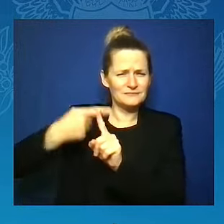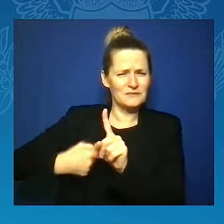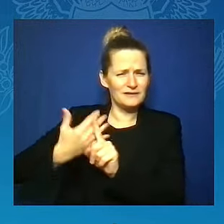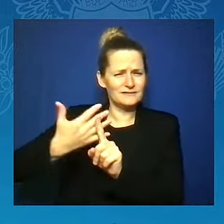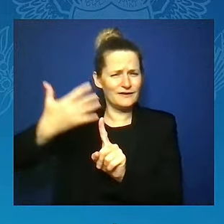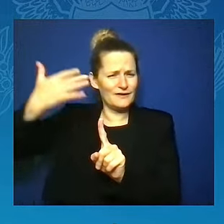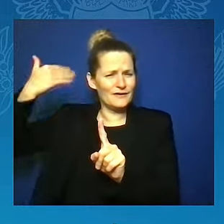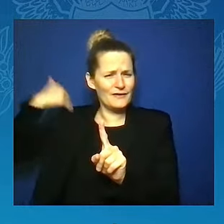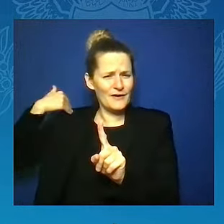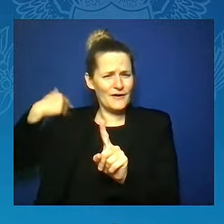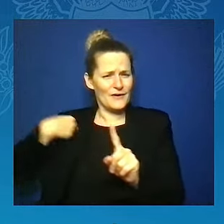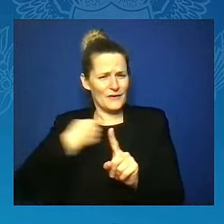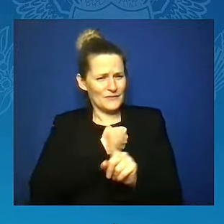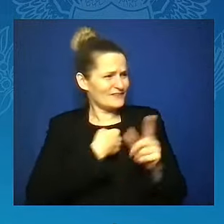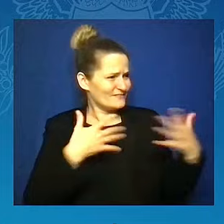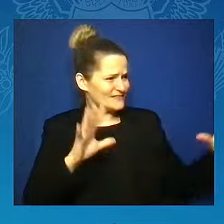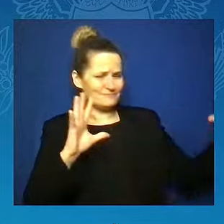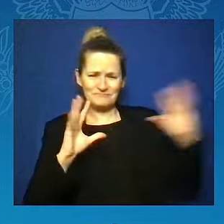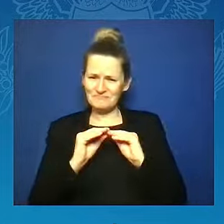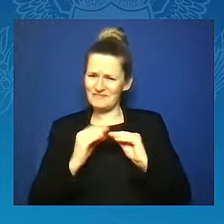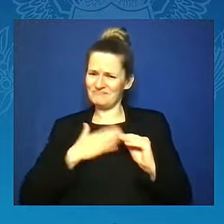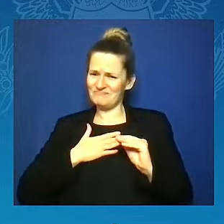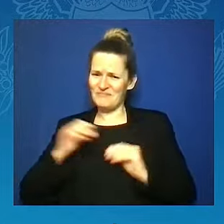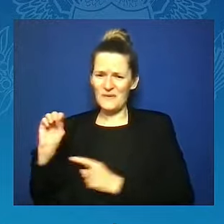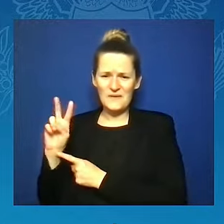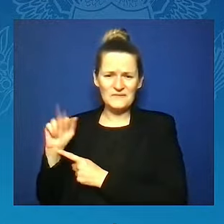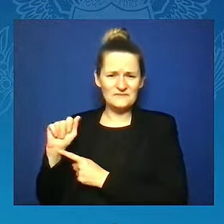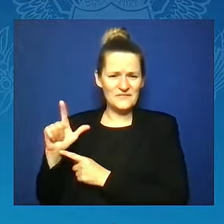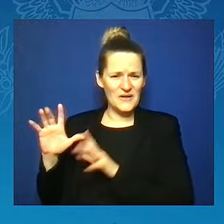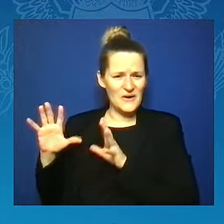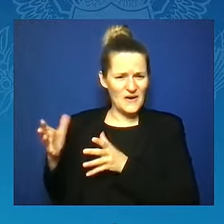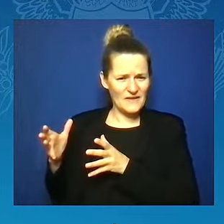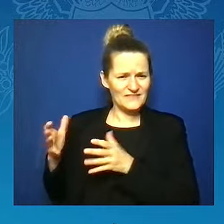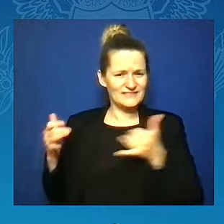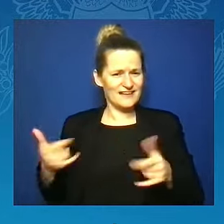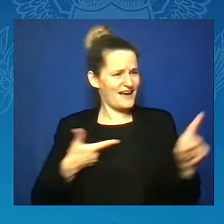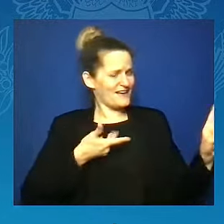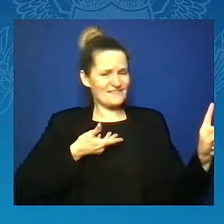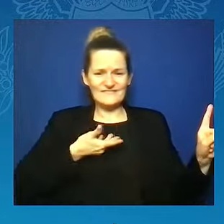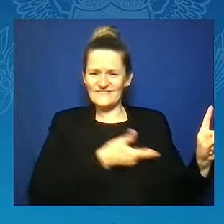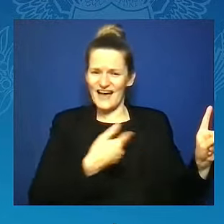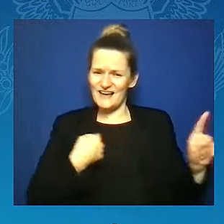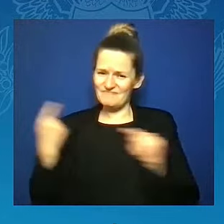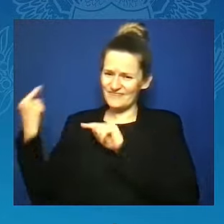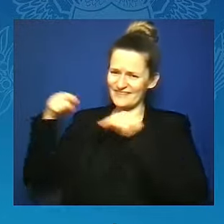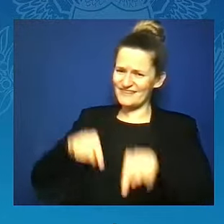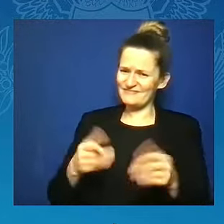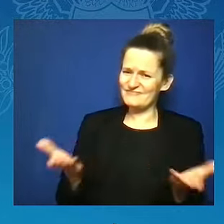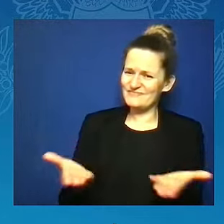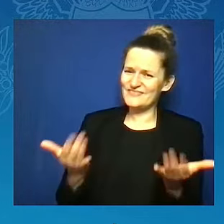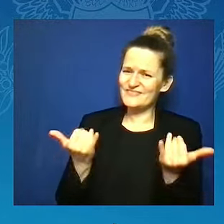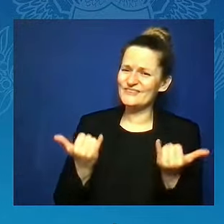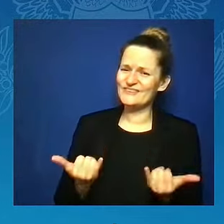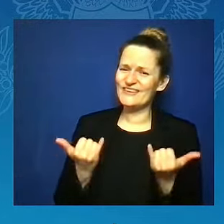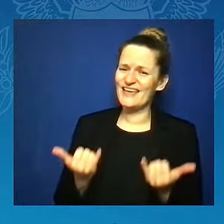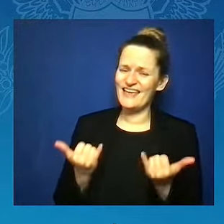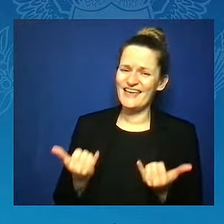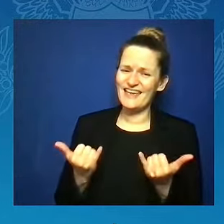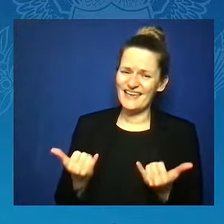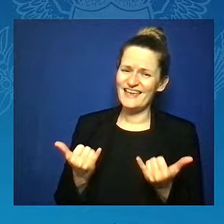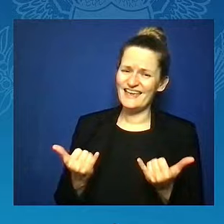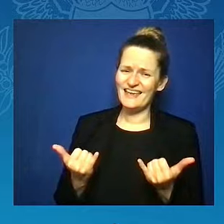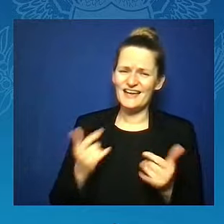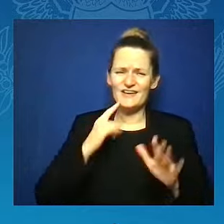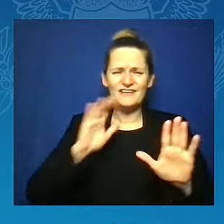She invited me then to attend today, and I just want to, if I can, I just want to